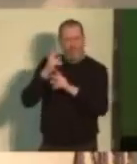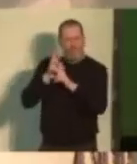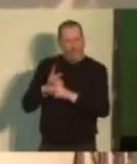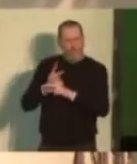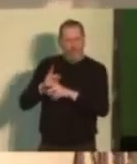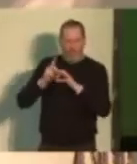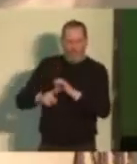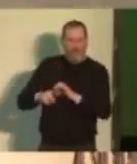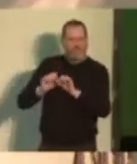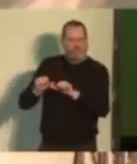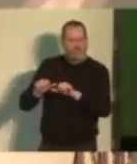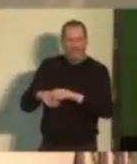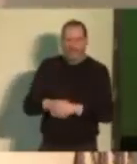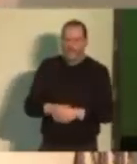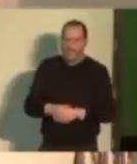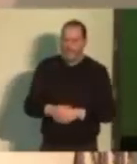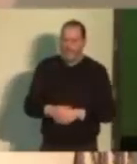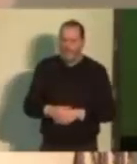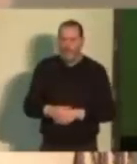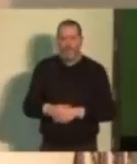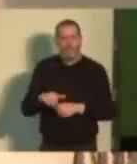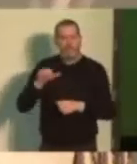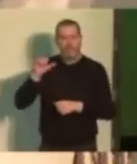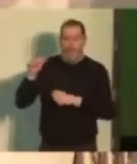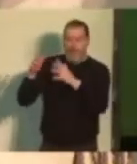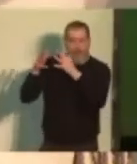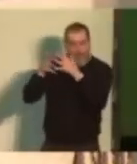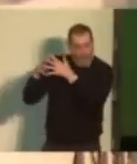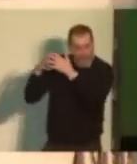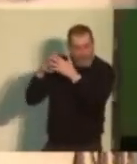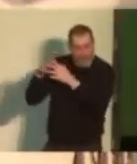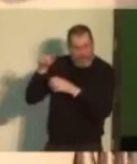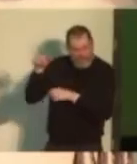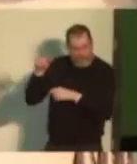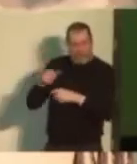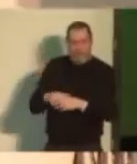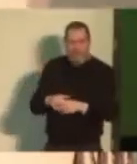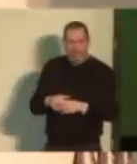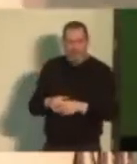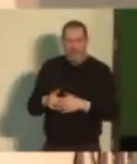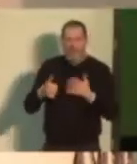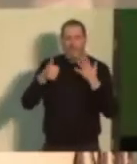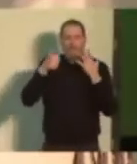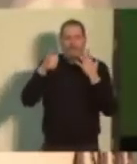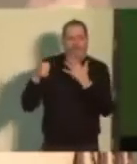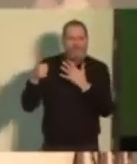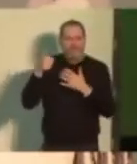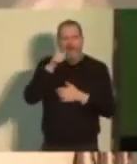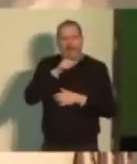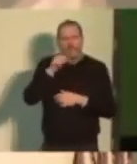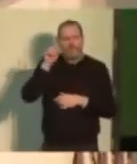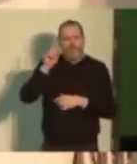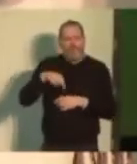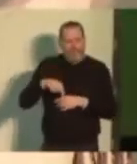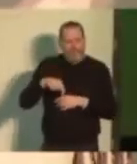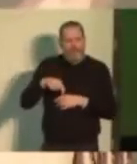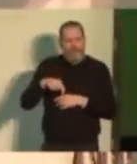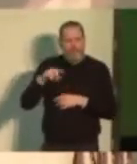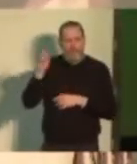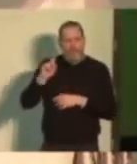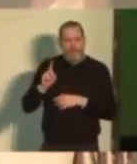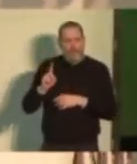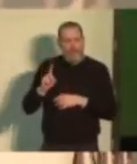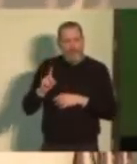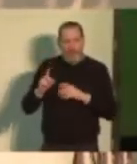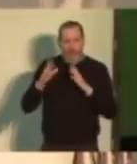In my country right now, as I speak to you, close to 600,000 people are homeless,